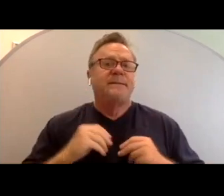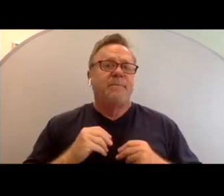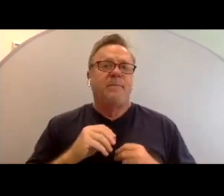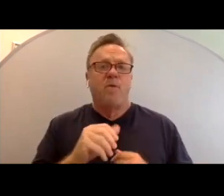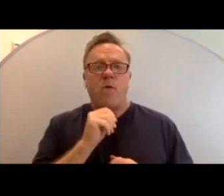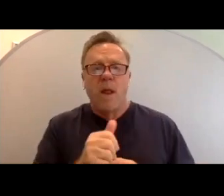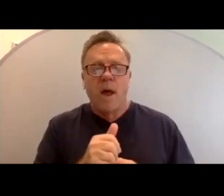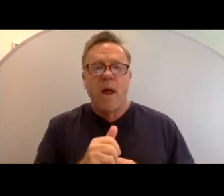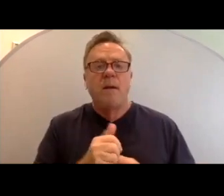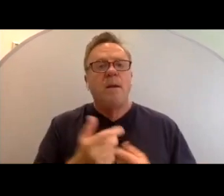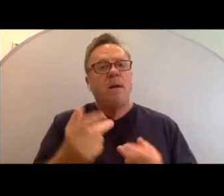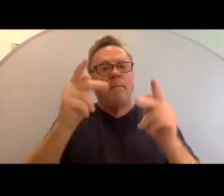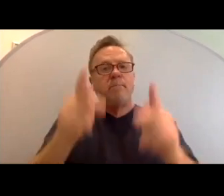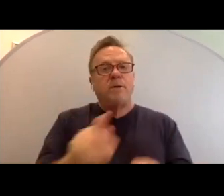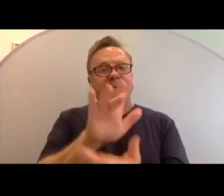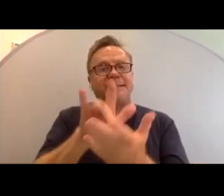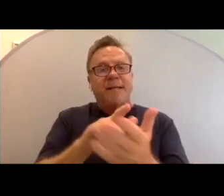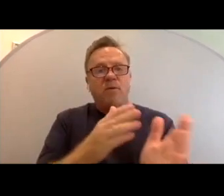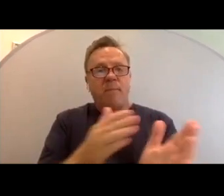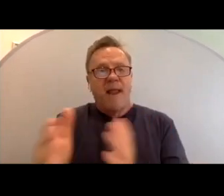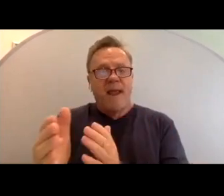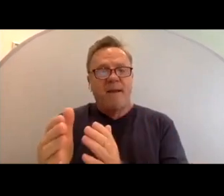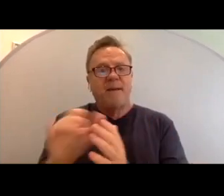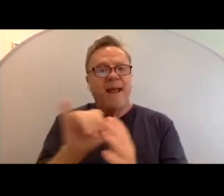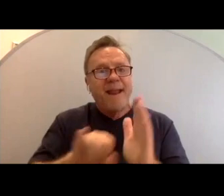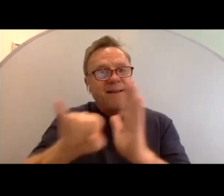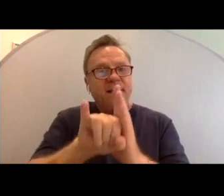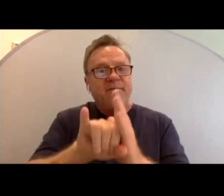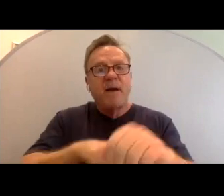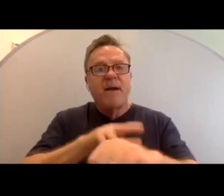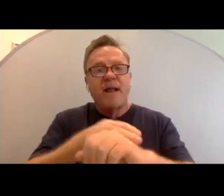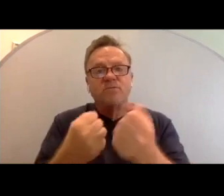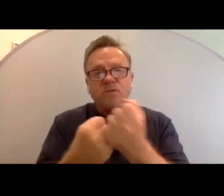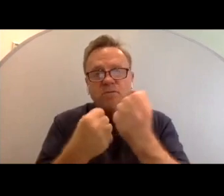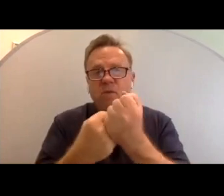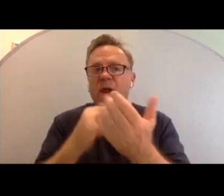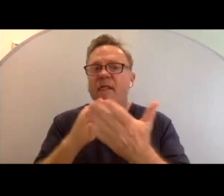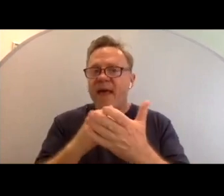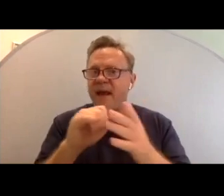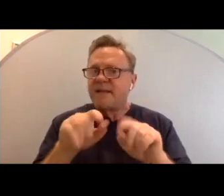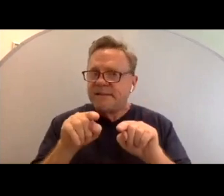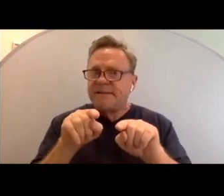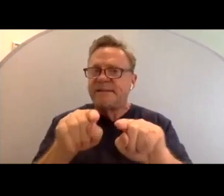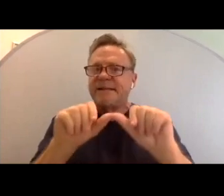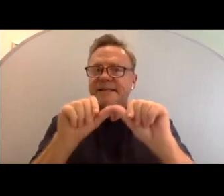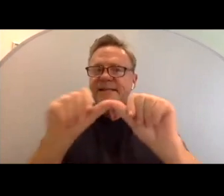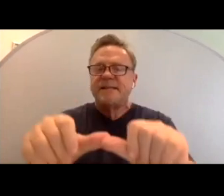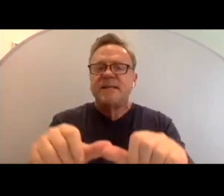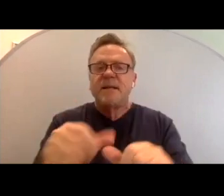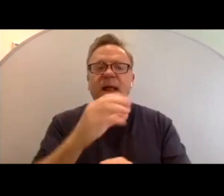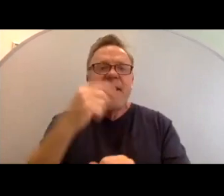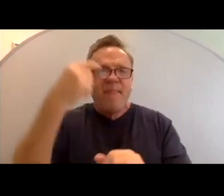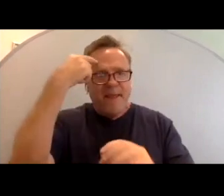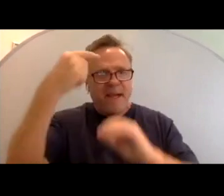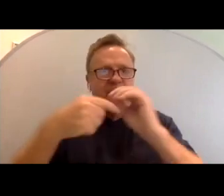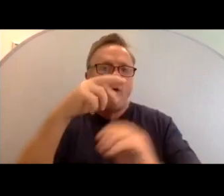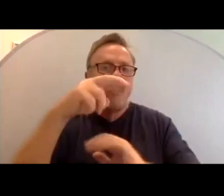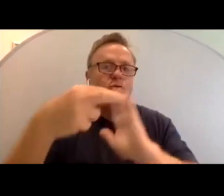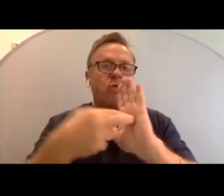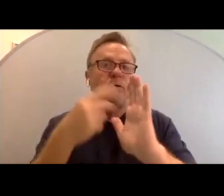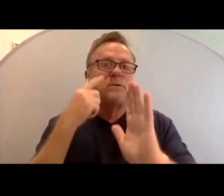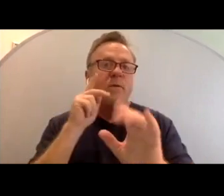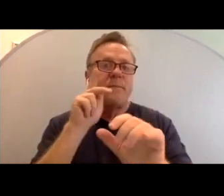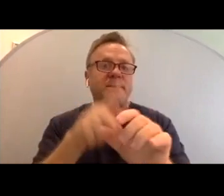person-centered planning and identifying natural supports is consistent with this. And think of roles for participation